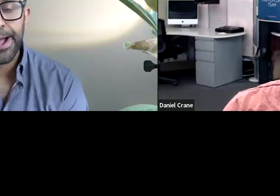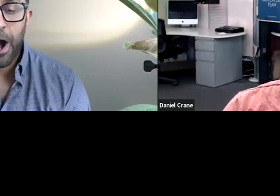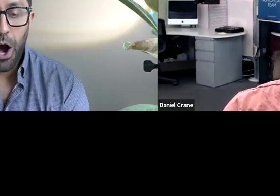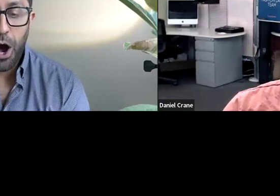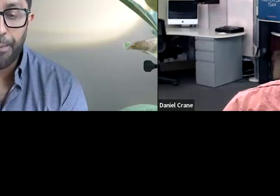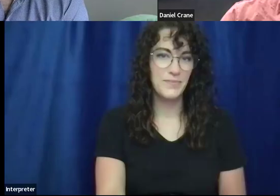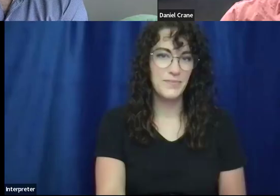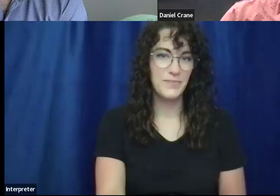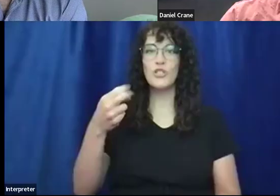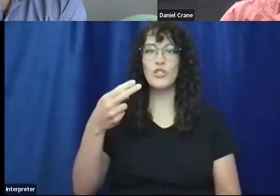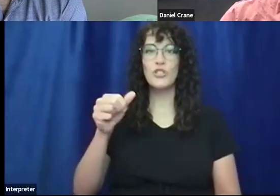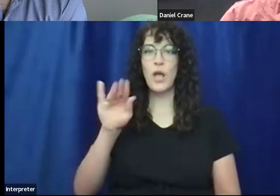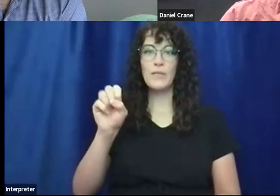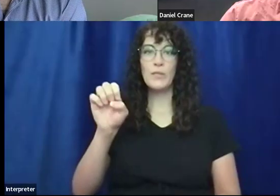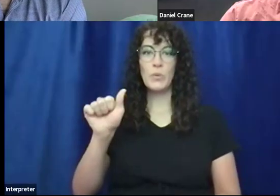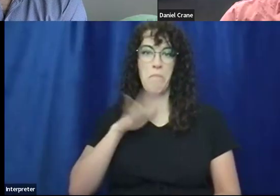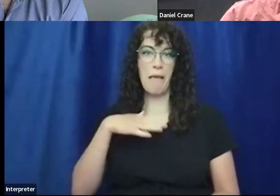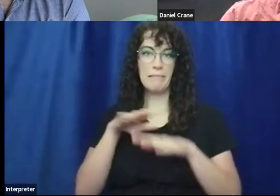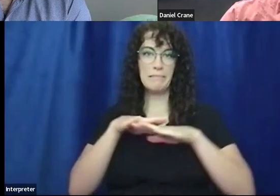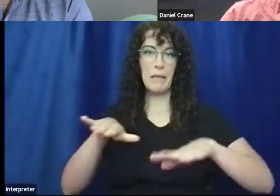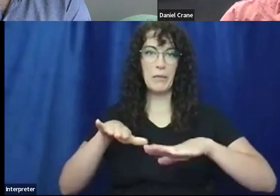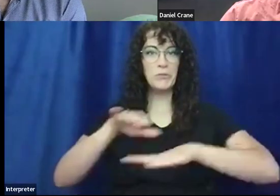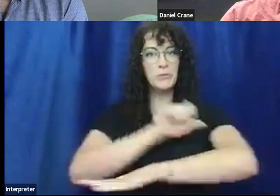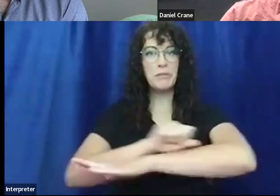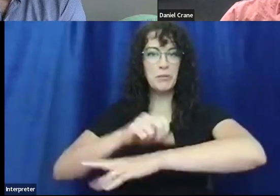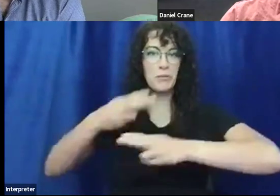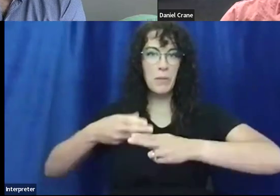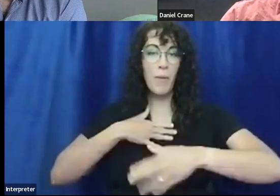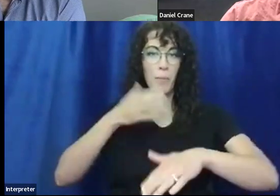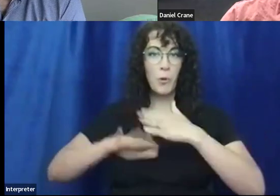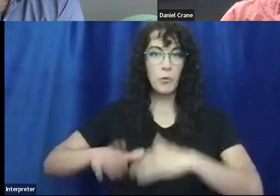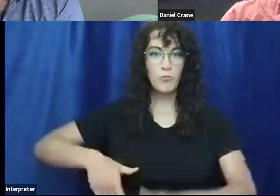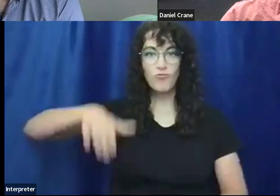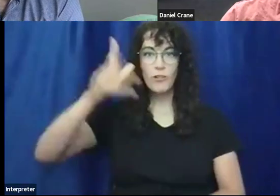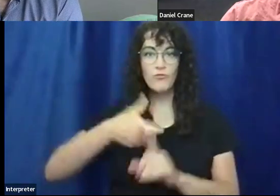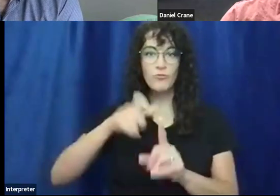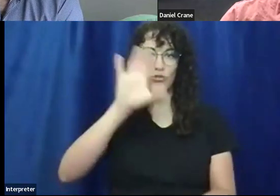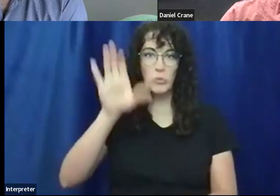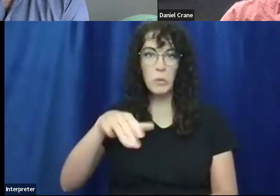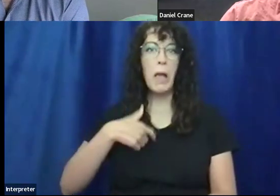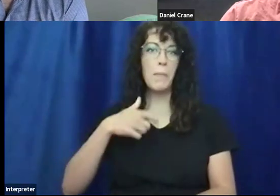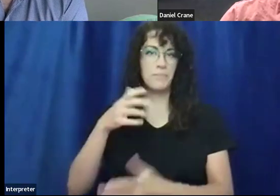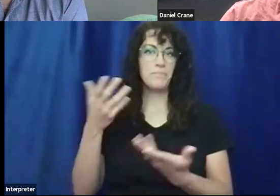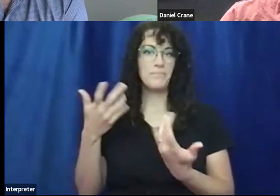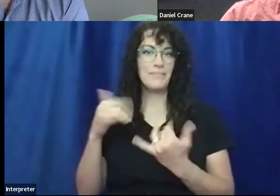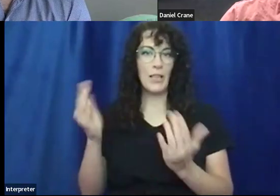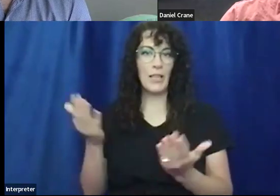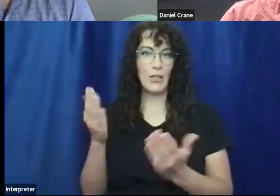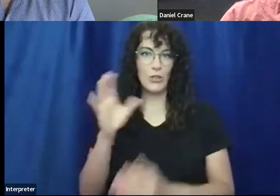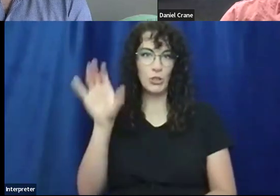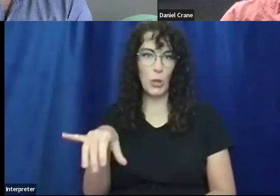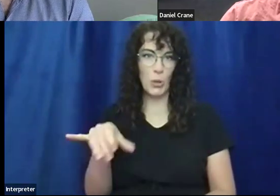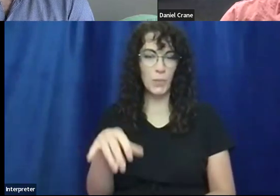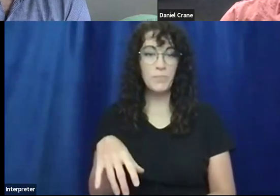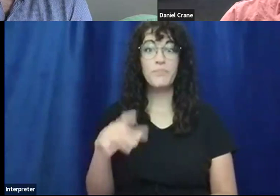name. Um, born and raised in Chicago. I'm actually speaking from Chicago to your, um, to you all today. Um, yeah,